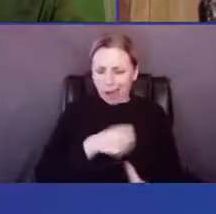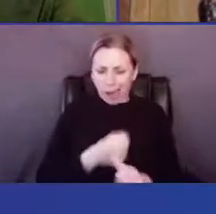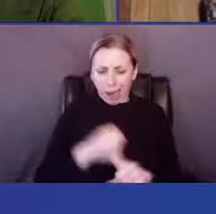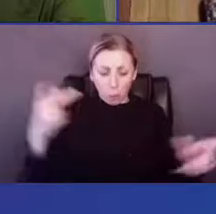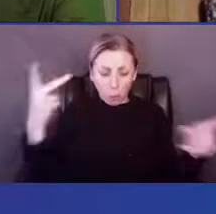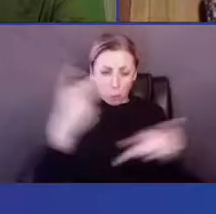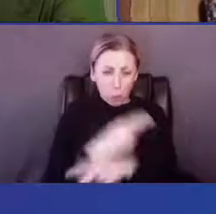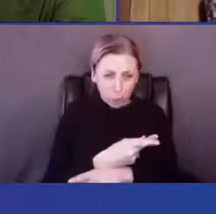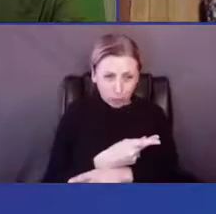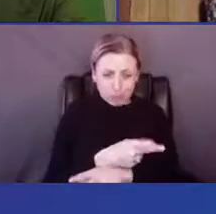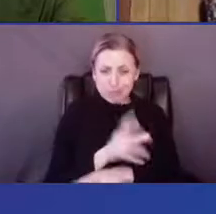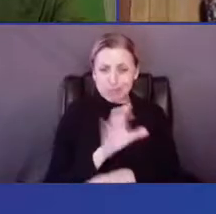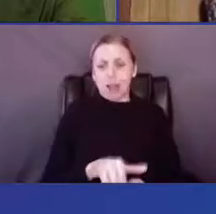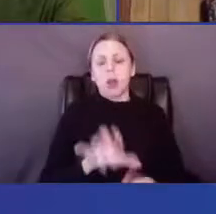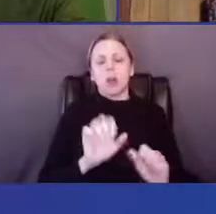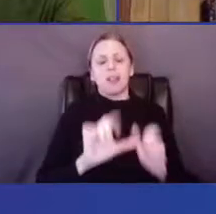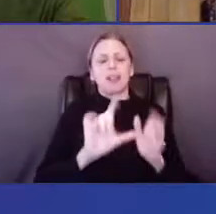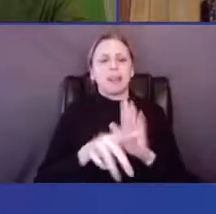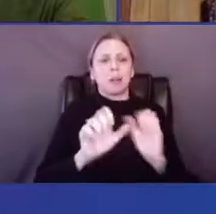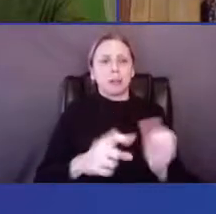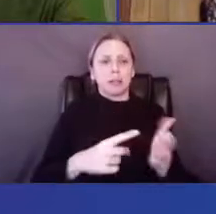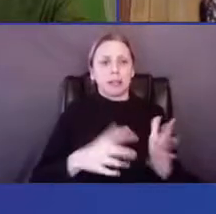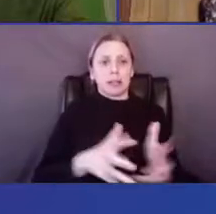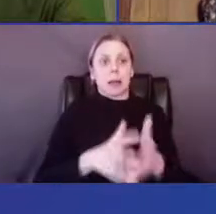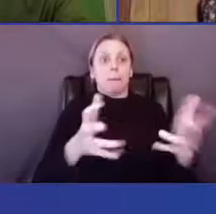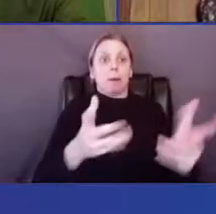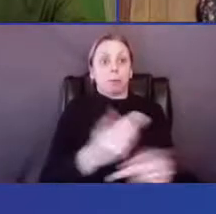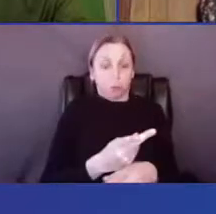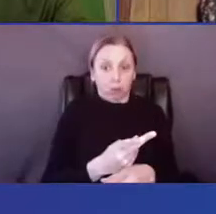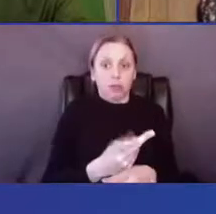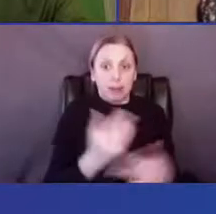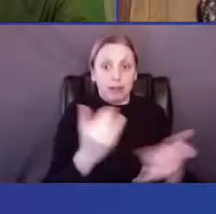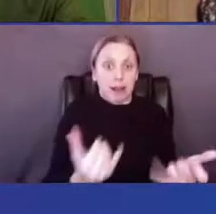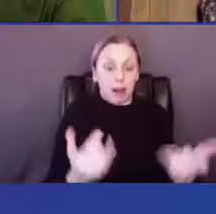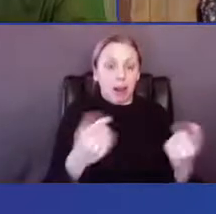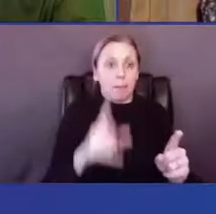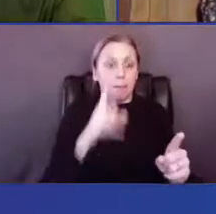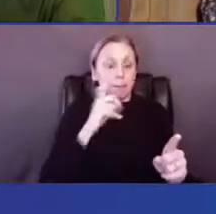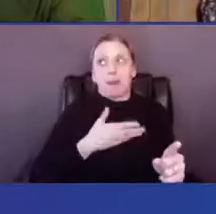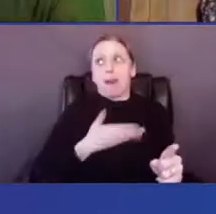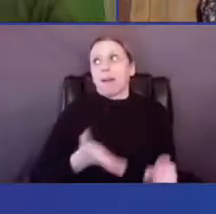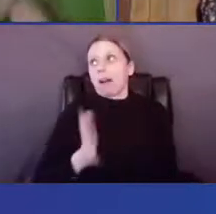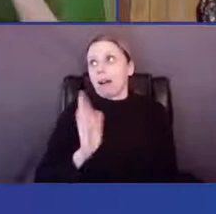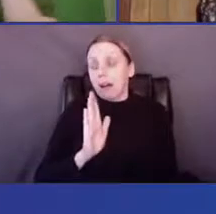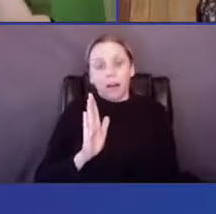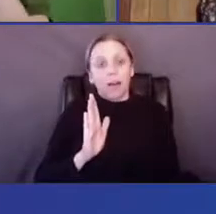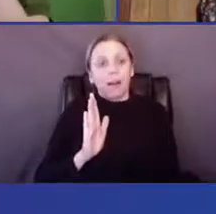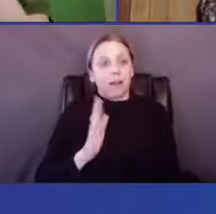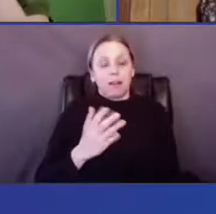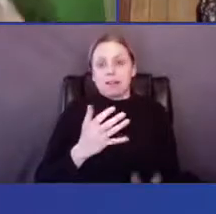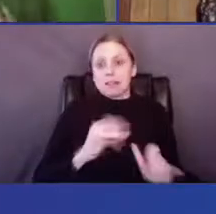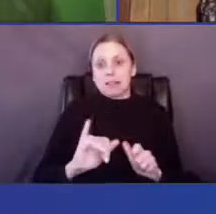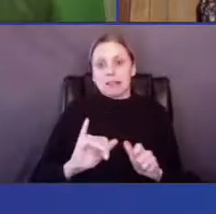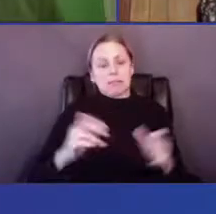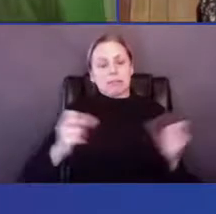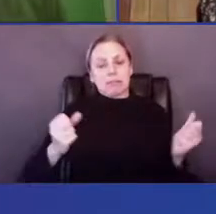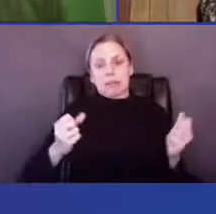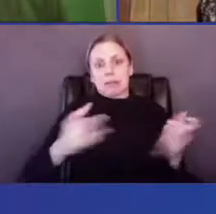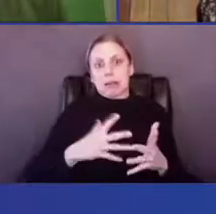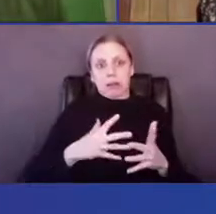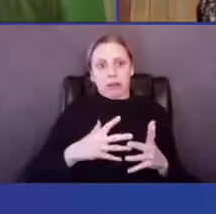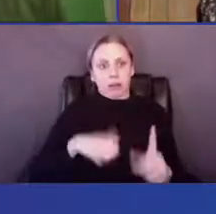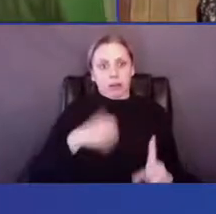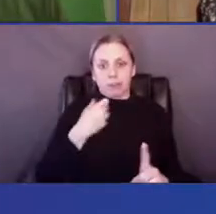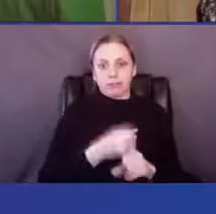about later how much worse that it has made because, oh my God, I mean, it's still very frightening, the effect that